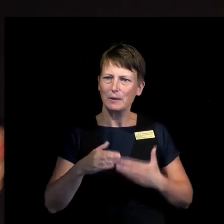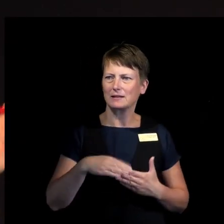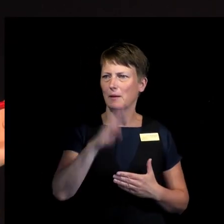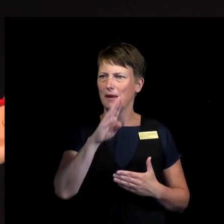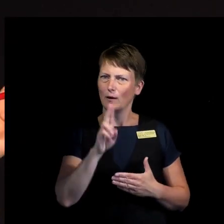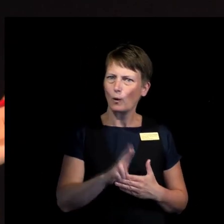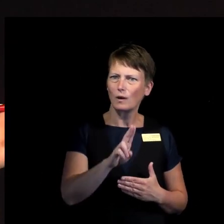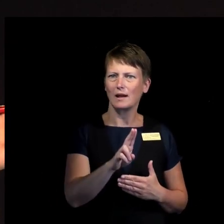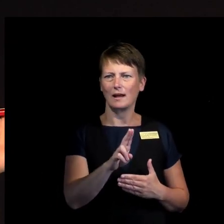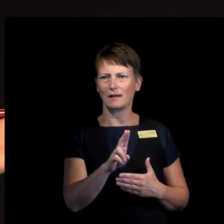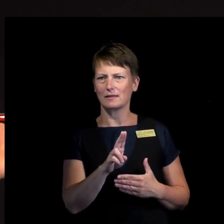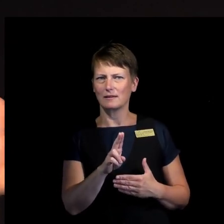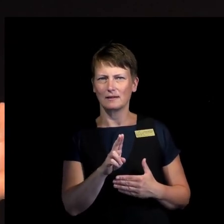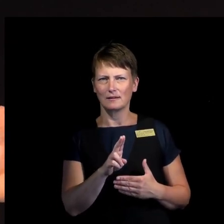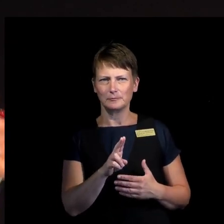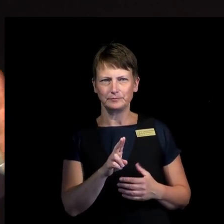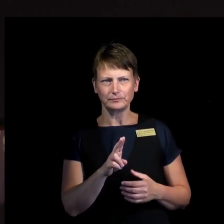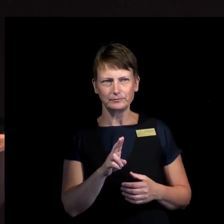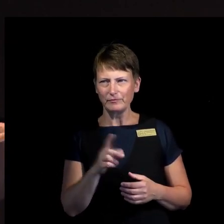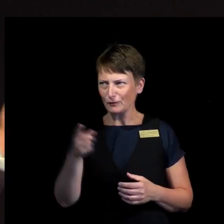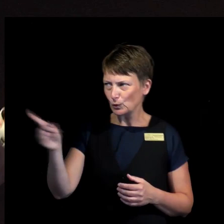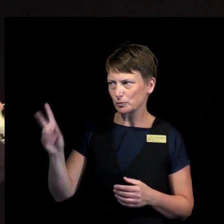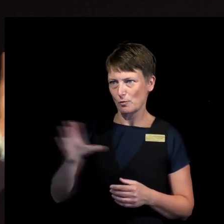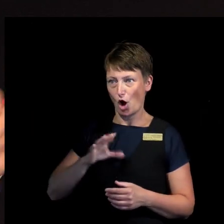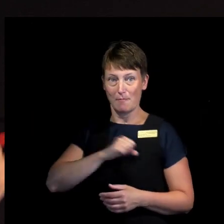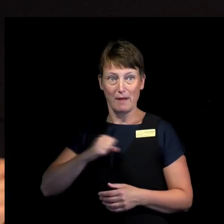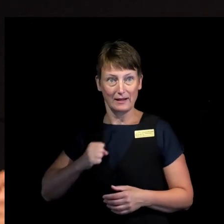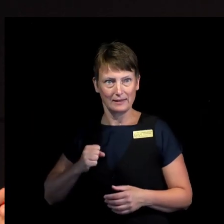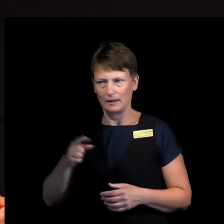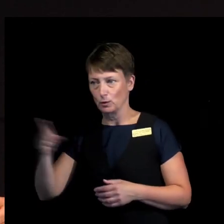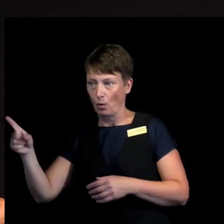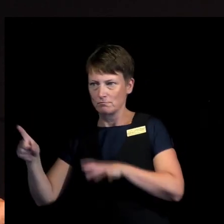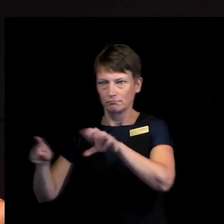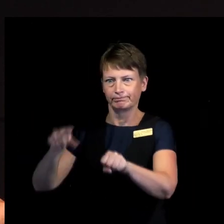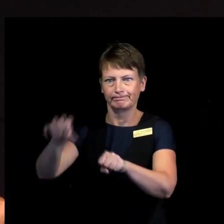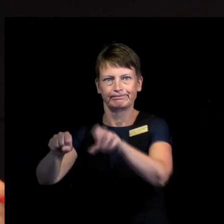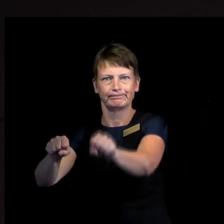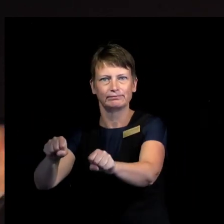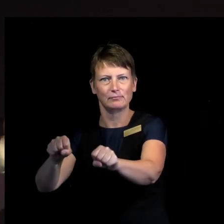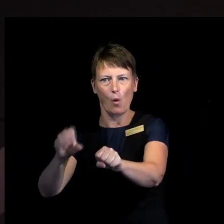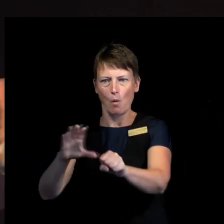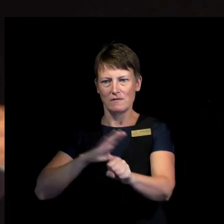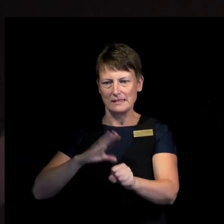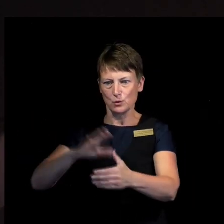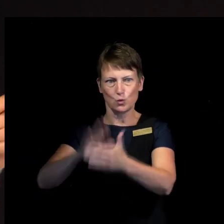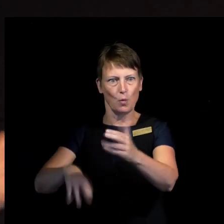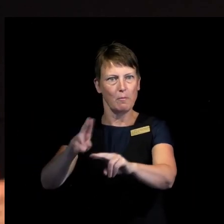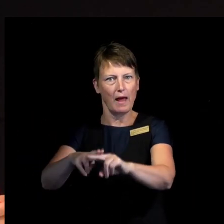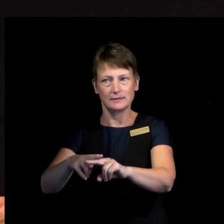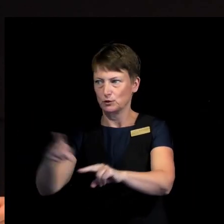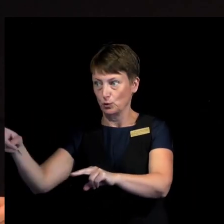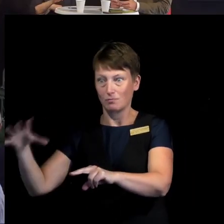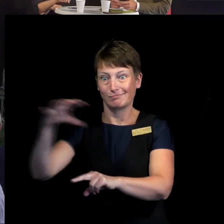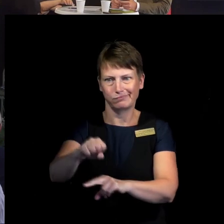And, you know, the, where the big powers who are filling some of the space that is out there today, are, are, are, taking or claiming?